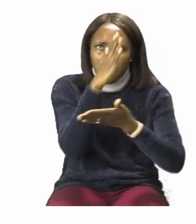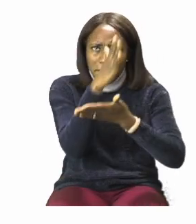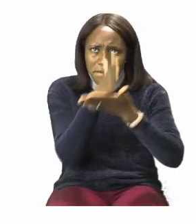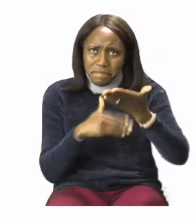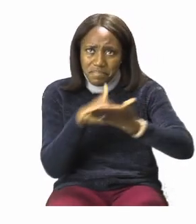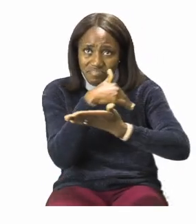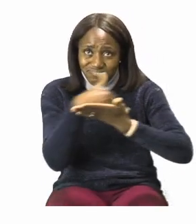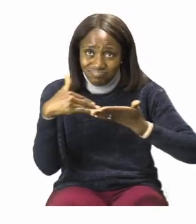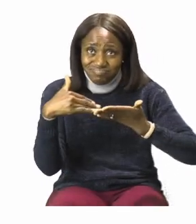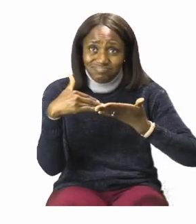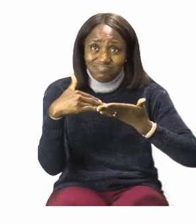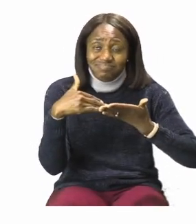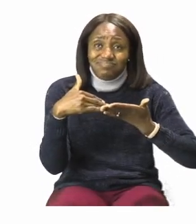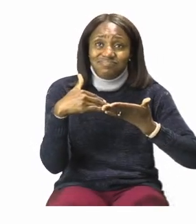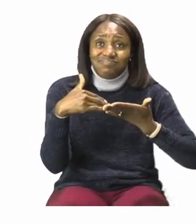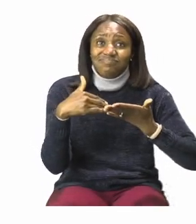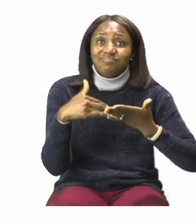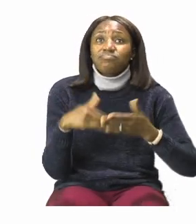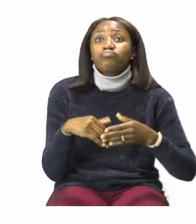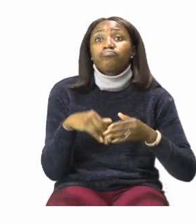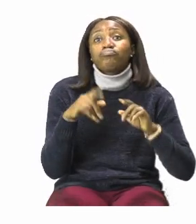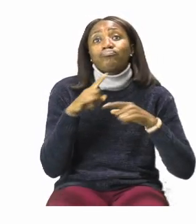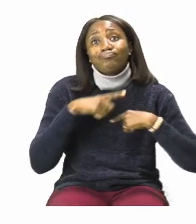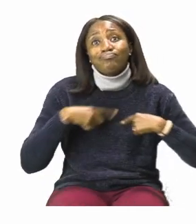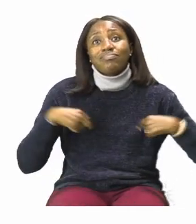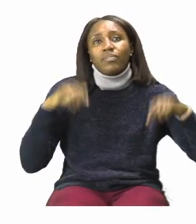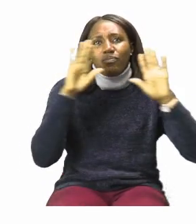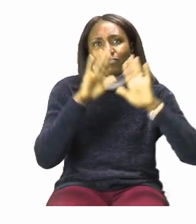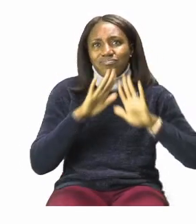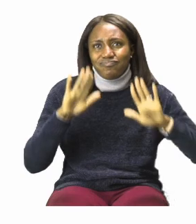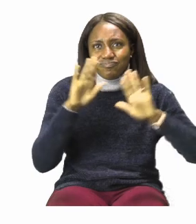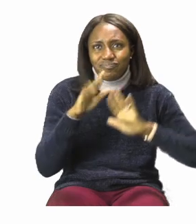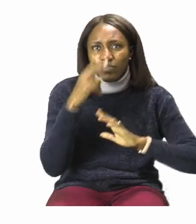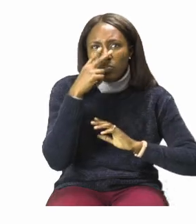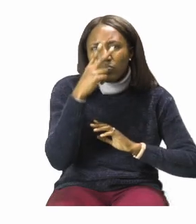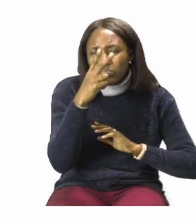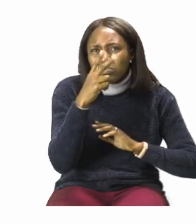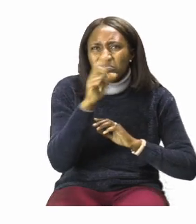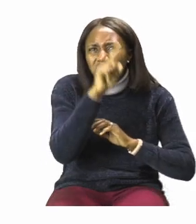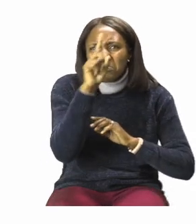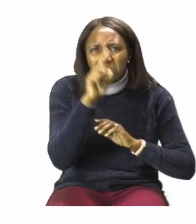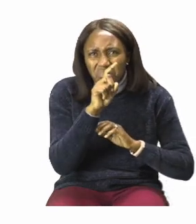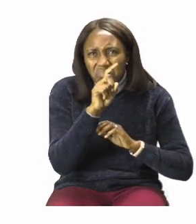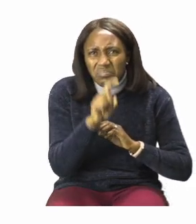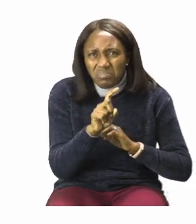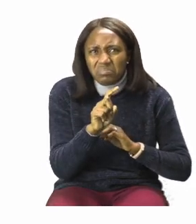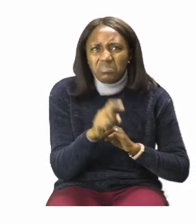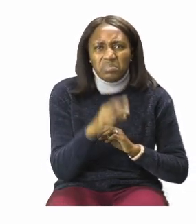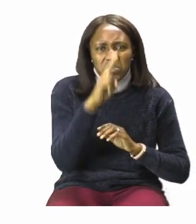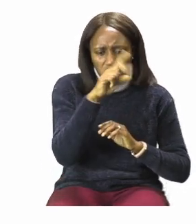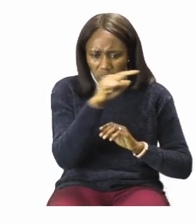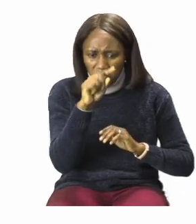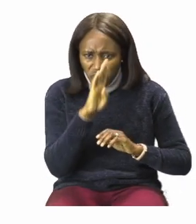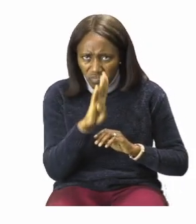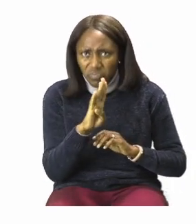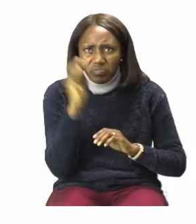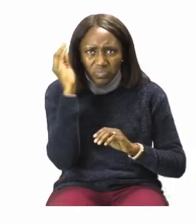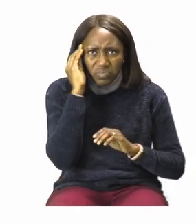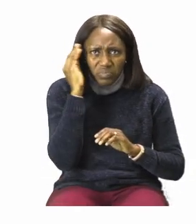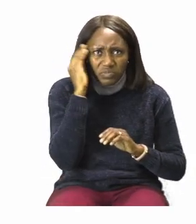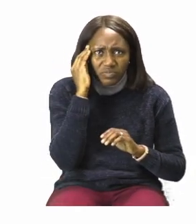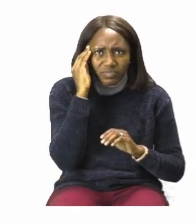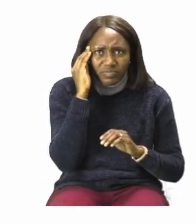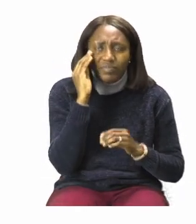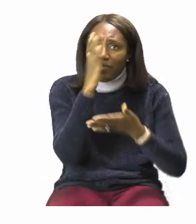It's going to be our job to color sections of each of the circles model for each fraction. Now I know fractions are not